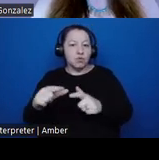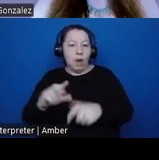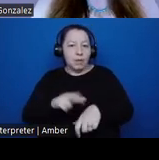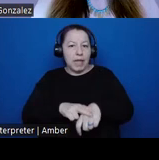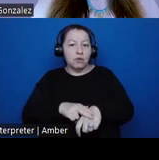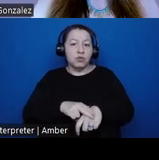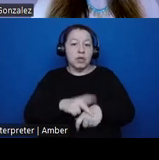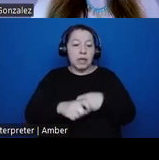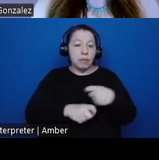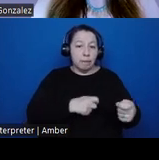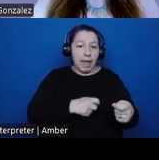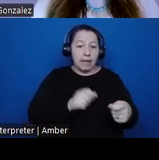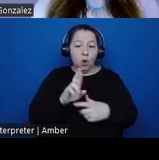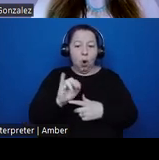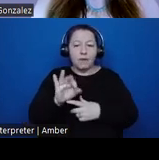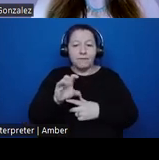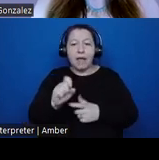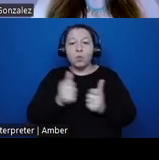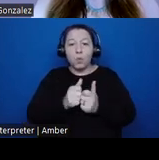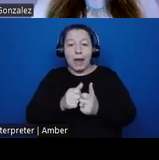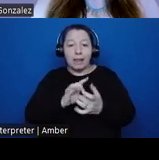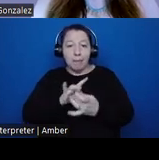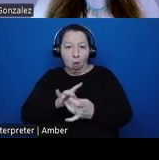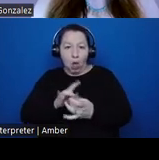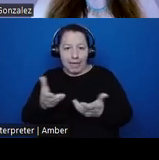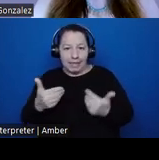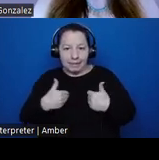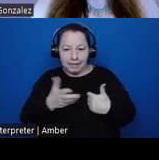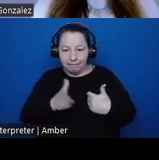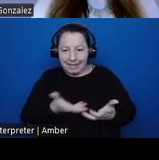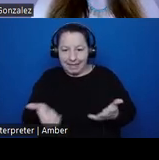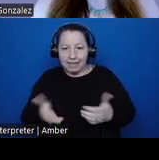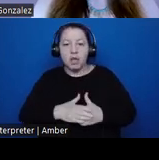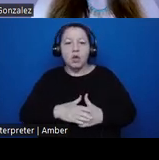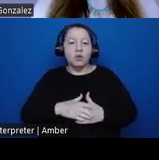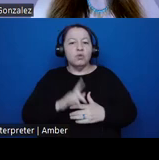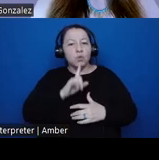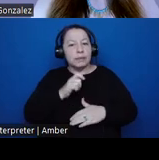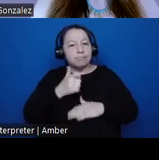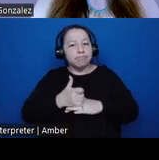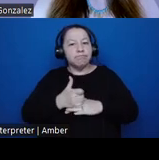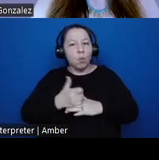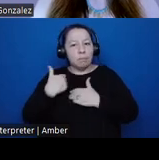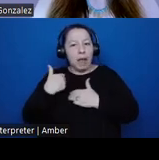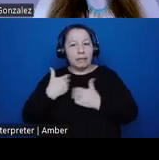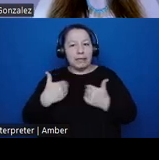with belongings to assert the responsibility involved in continued ownership over their tangible heritage.